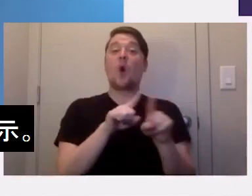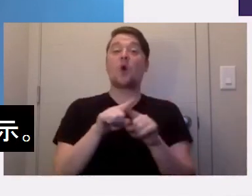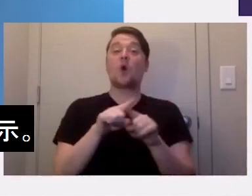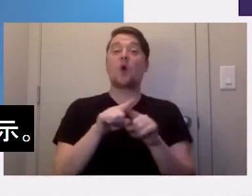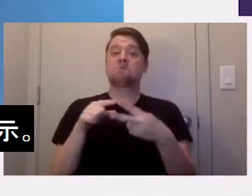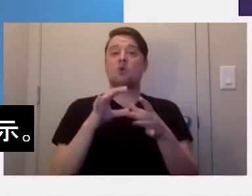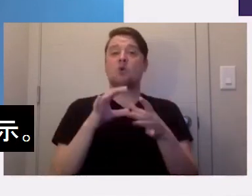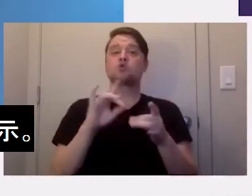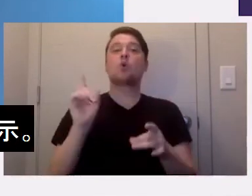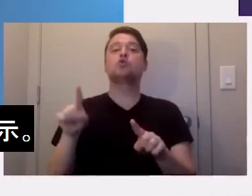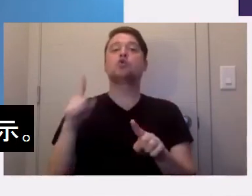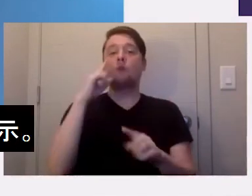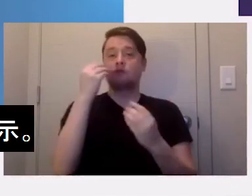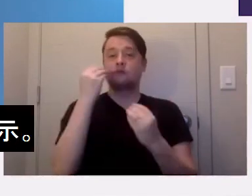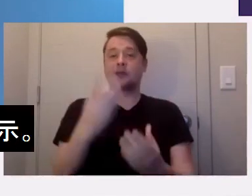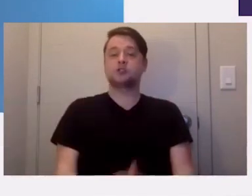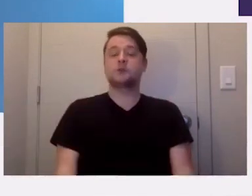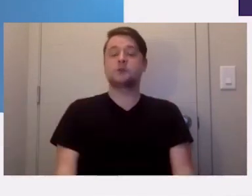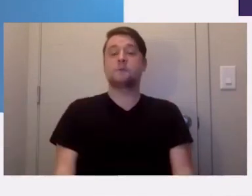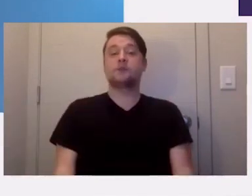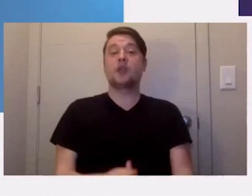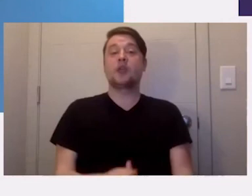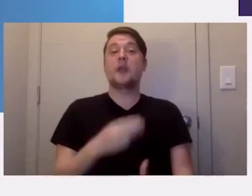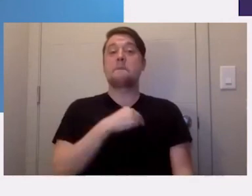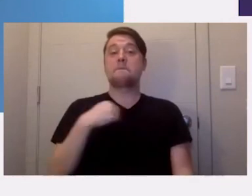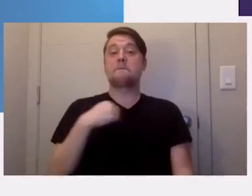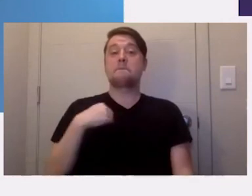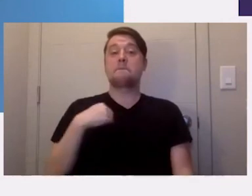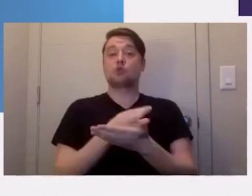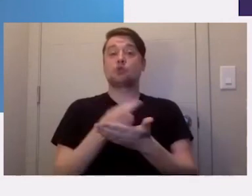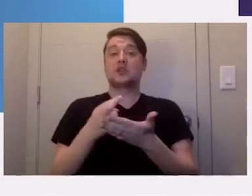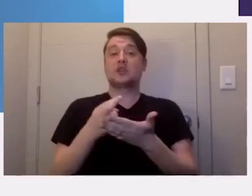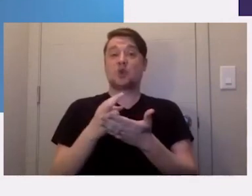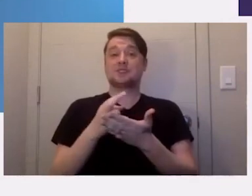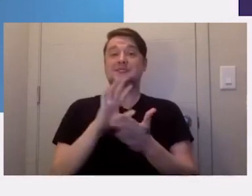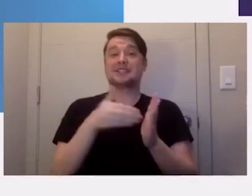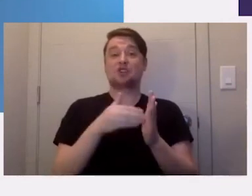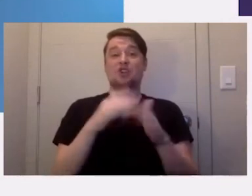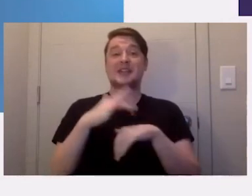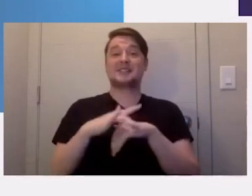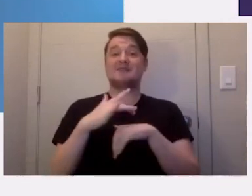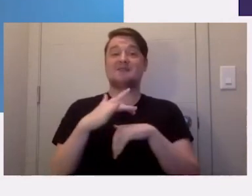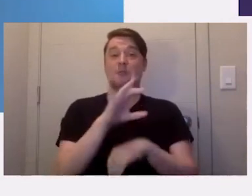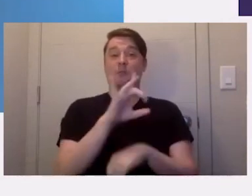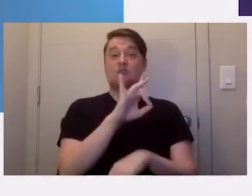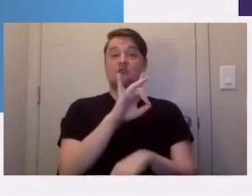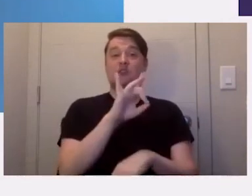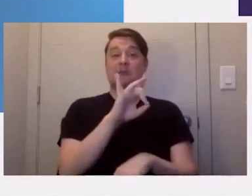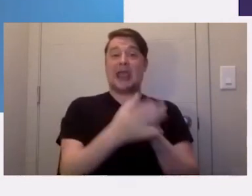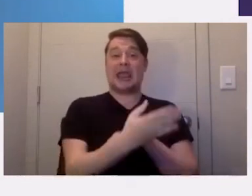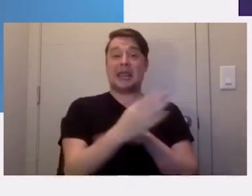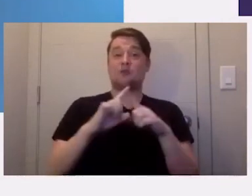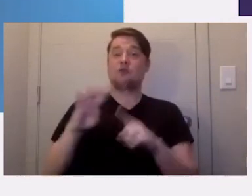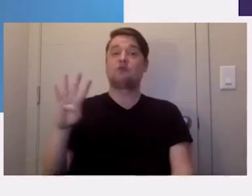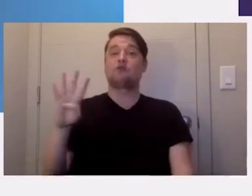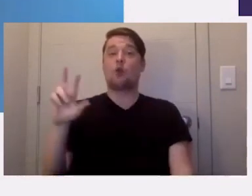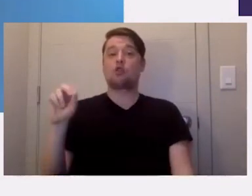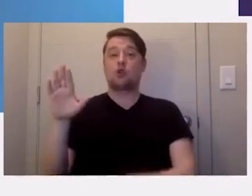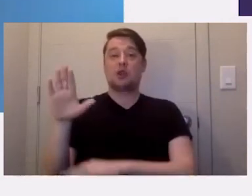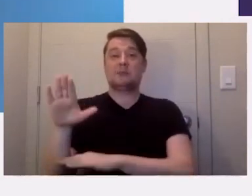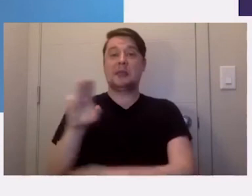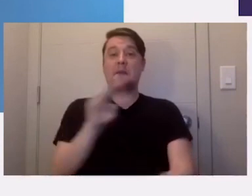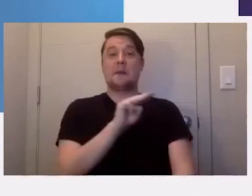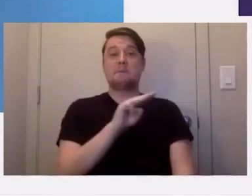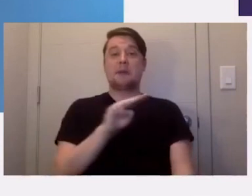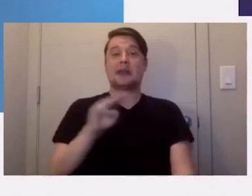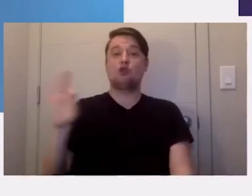to go for information. The Member Resource Center, or the MRC, is available from 8 a.m. to 4.30 p.m., Monday